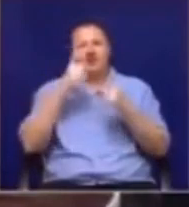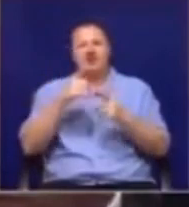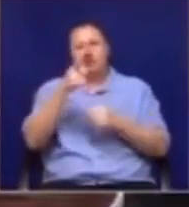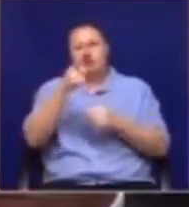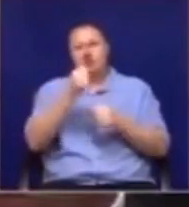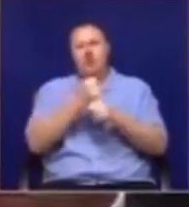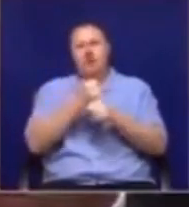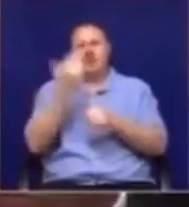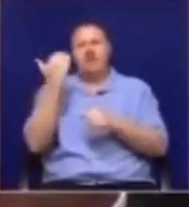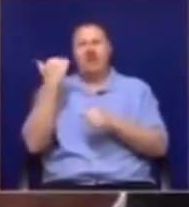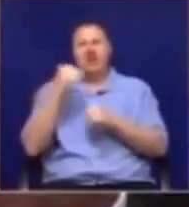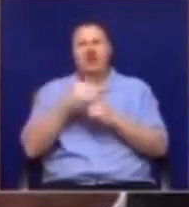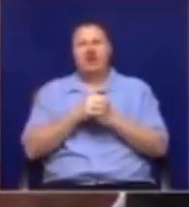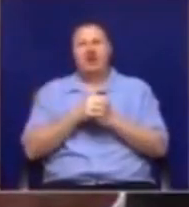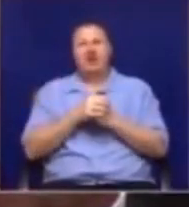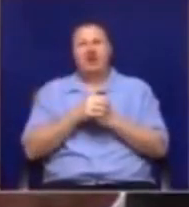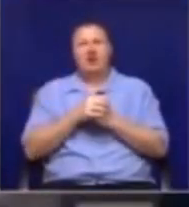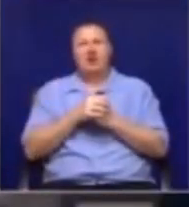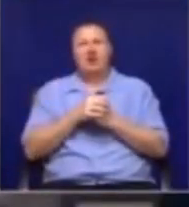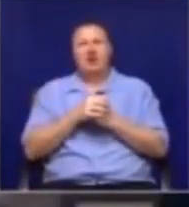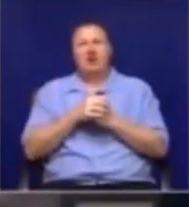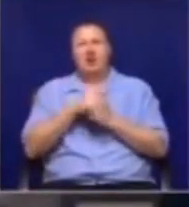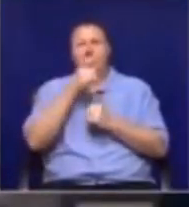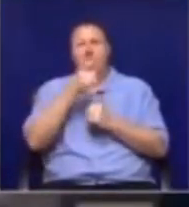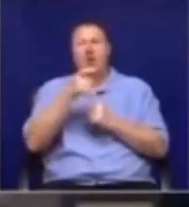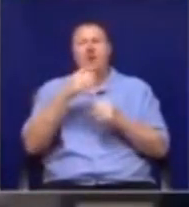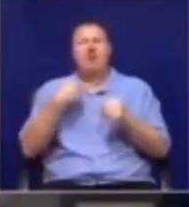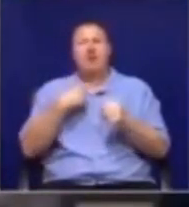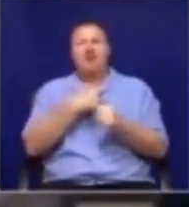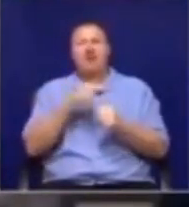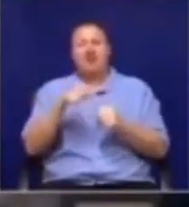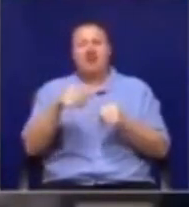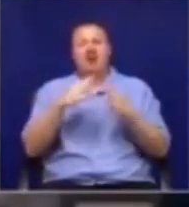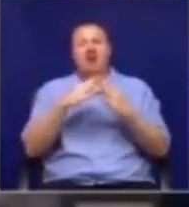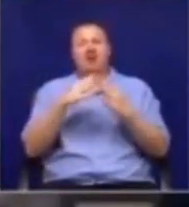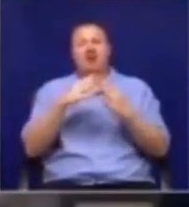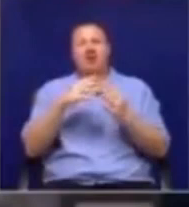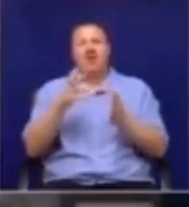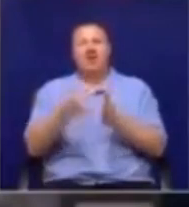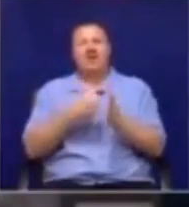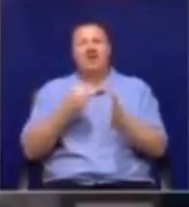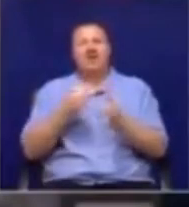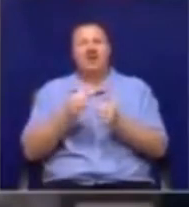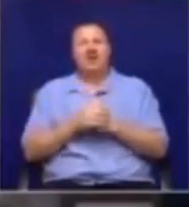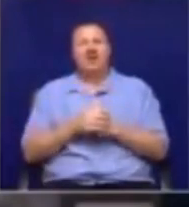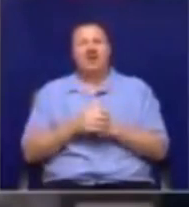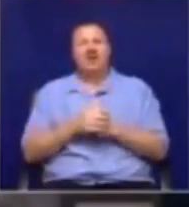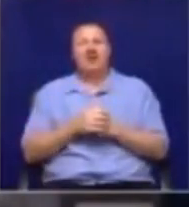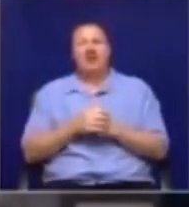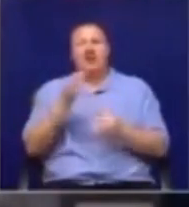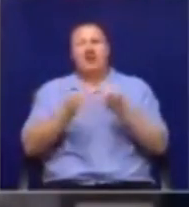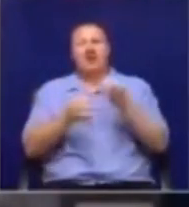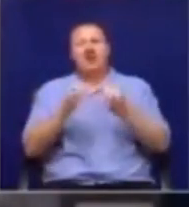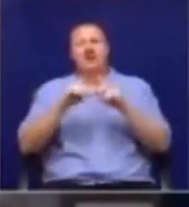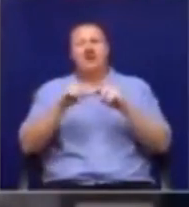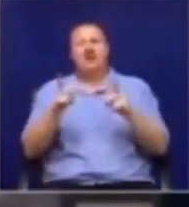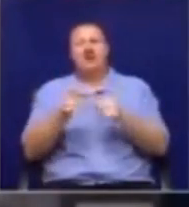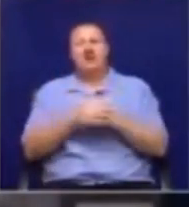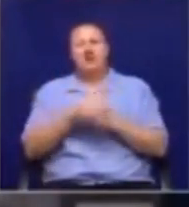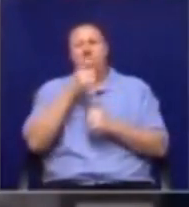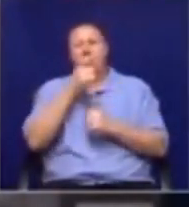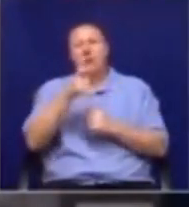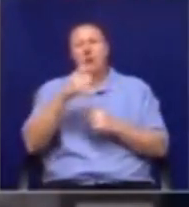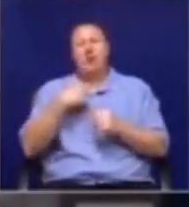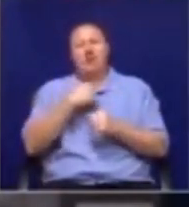you, calling members of this house thieves. I don't have a problem with a political difference, but to call